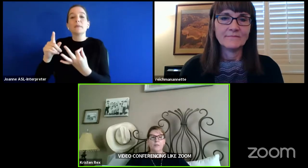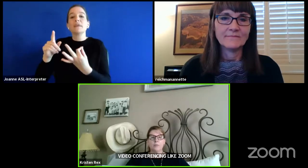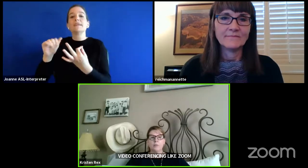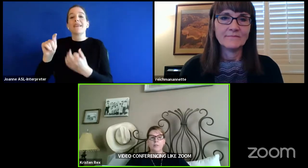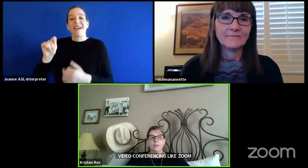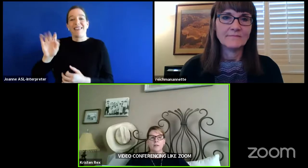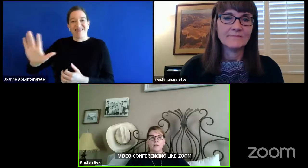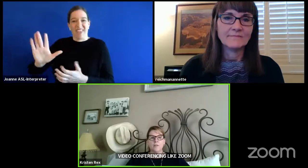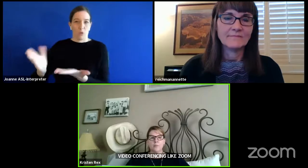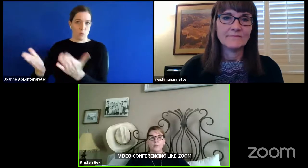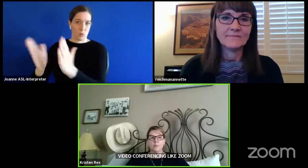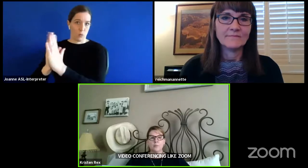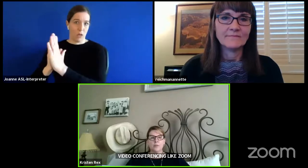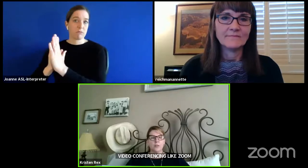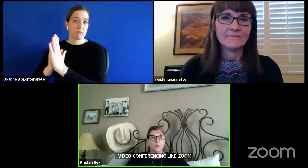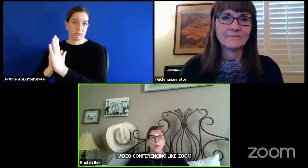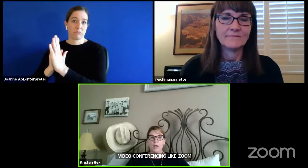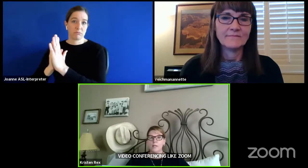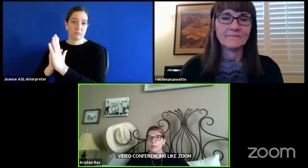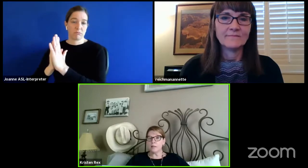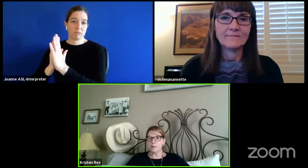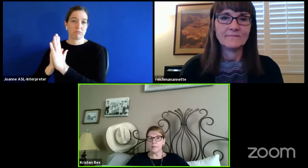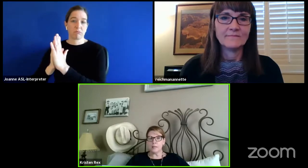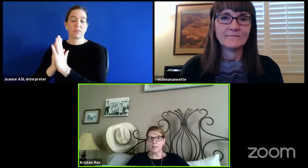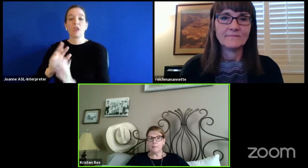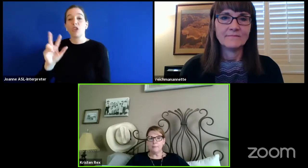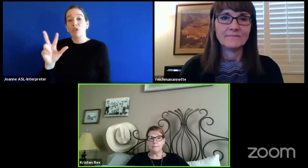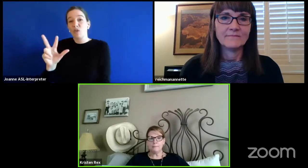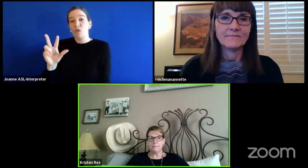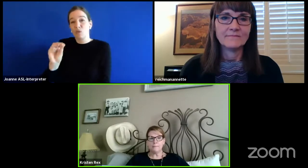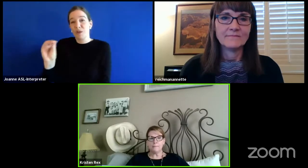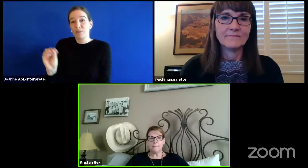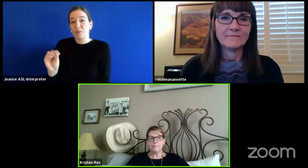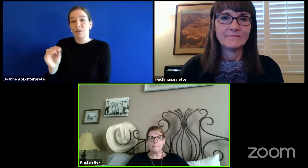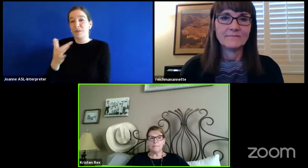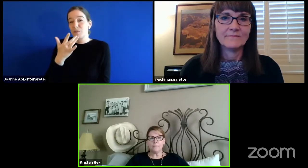3% of the families prefer no contact at this time.